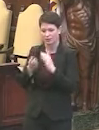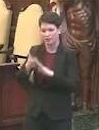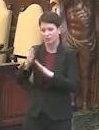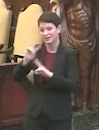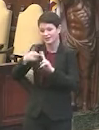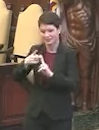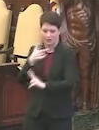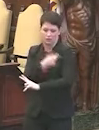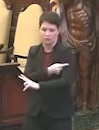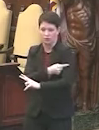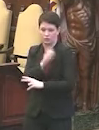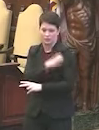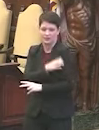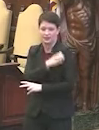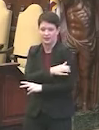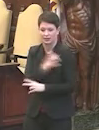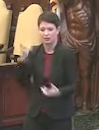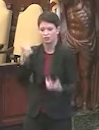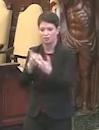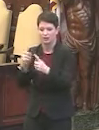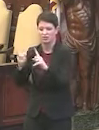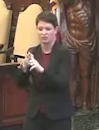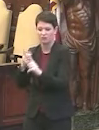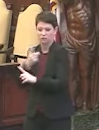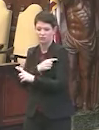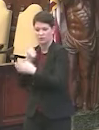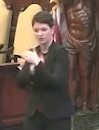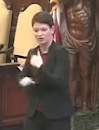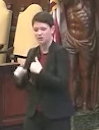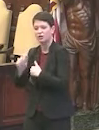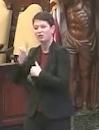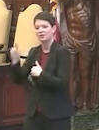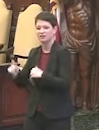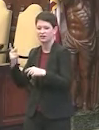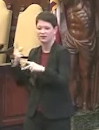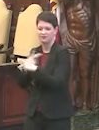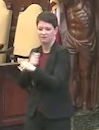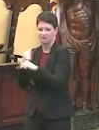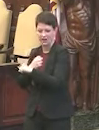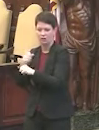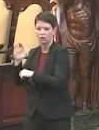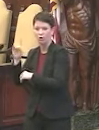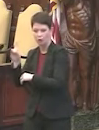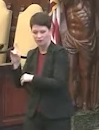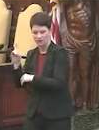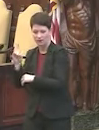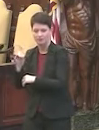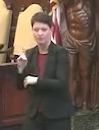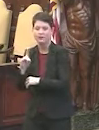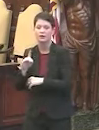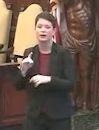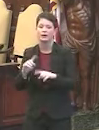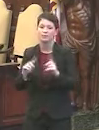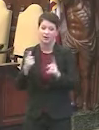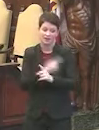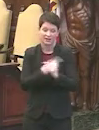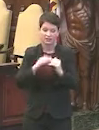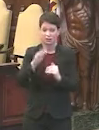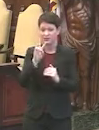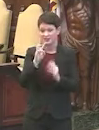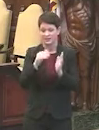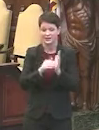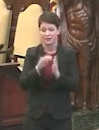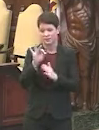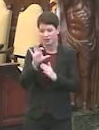second dose clinics to match the first doses provided by Philly fighting COVID. And during those clinics, we vaccinated over 6